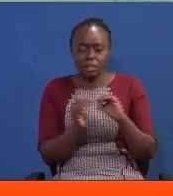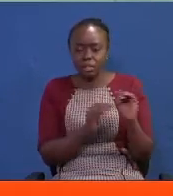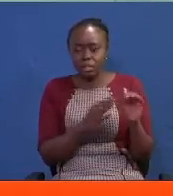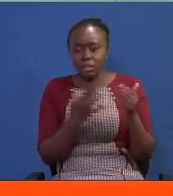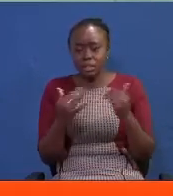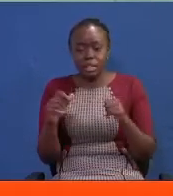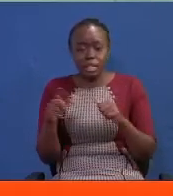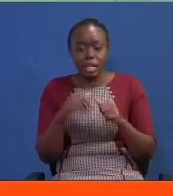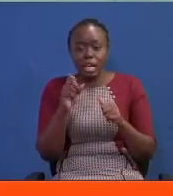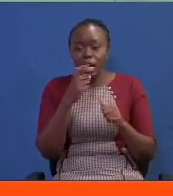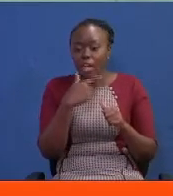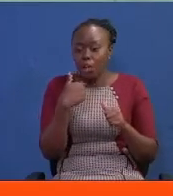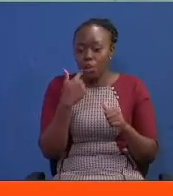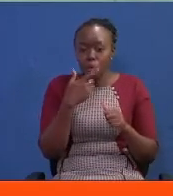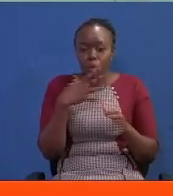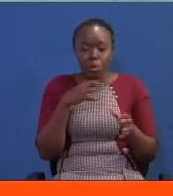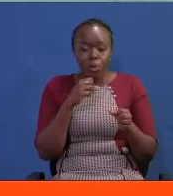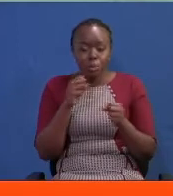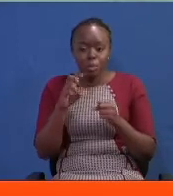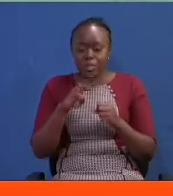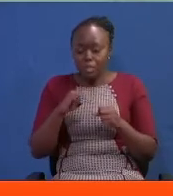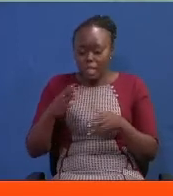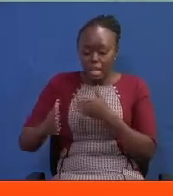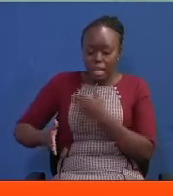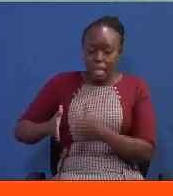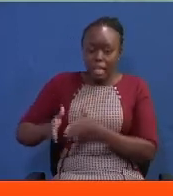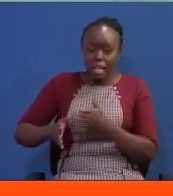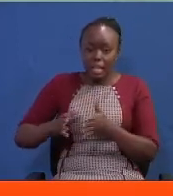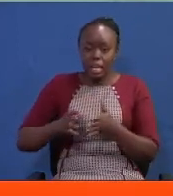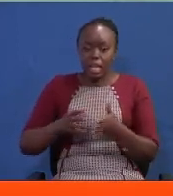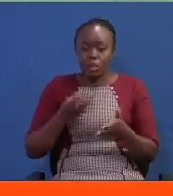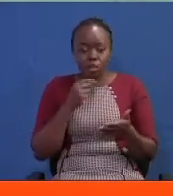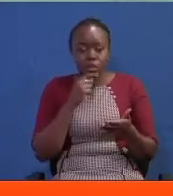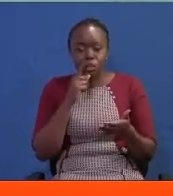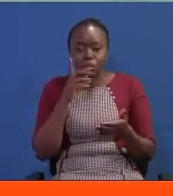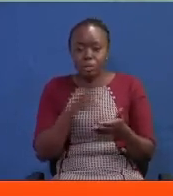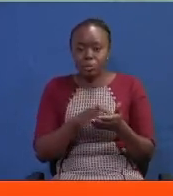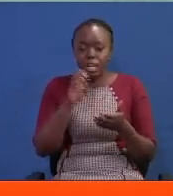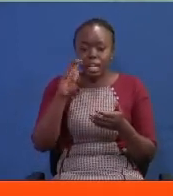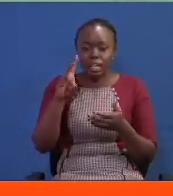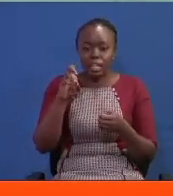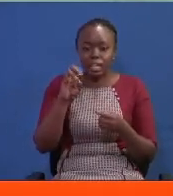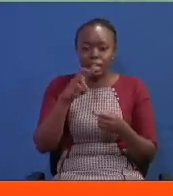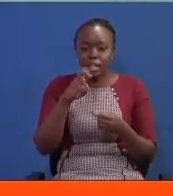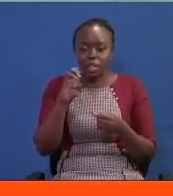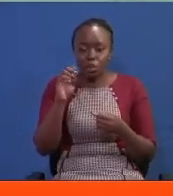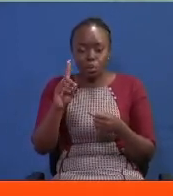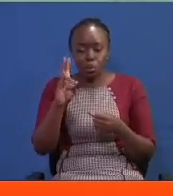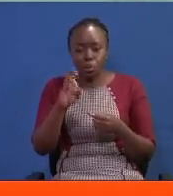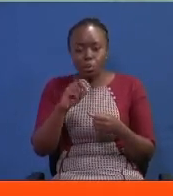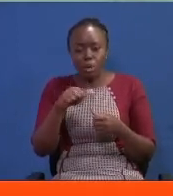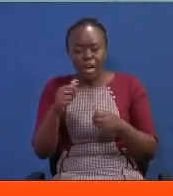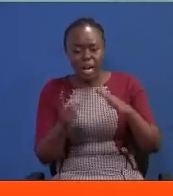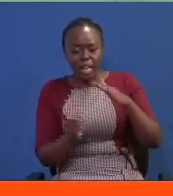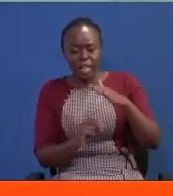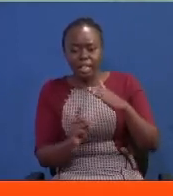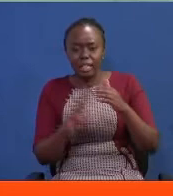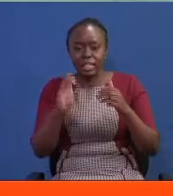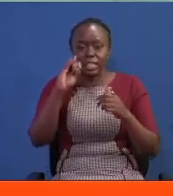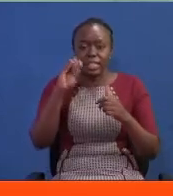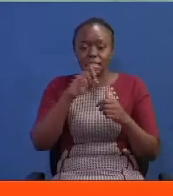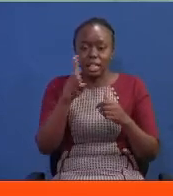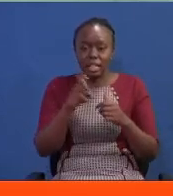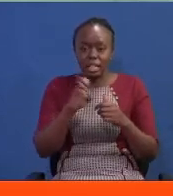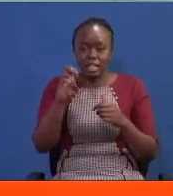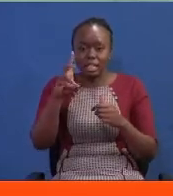tassel is brewing on who between Nyandaro's embattled Speaker Ndegwa Ohome and Deputy Speaker Zachary Njeru will